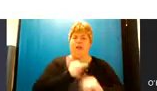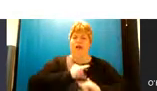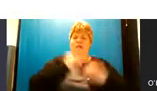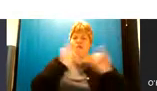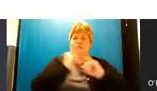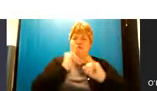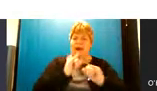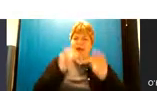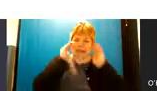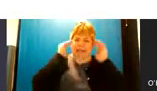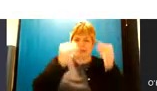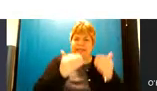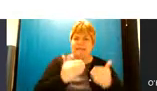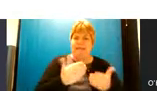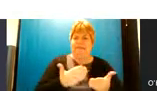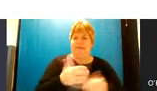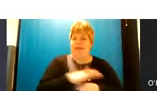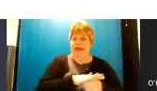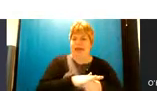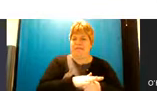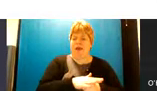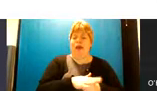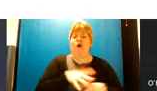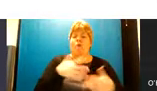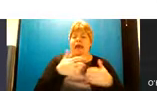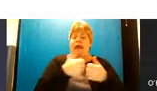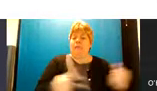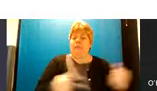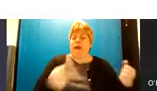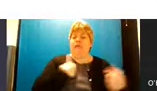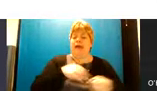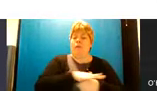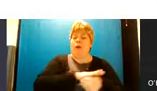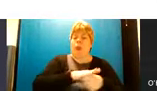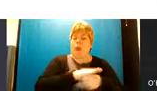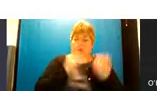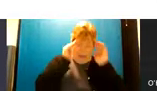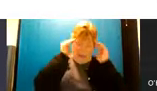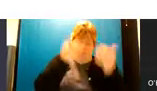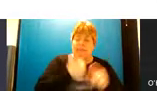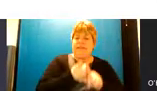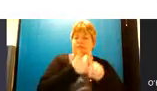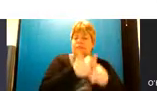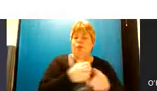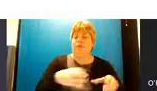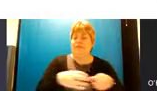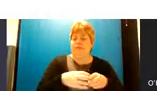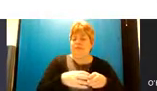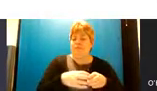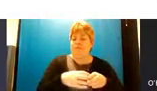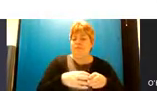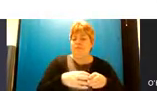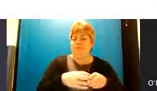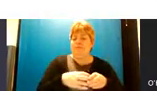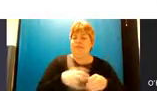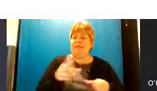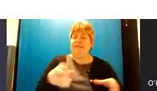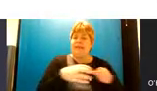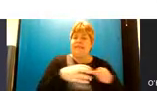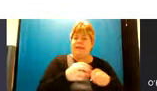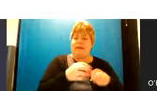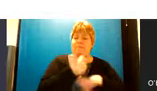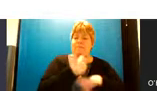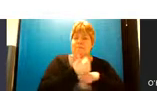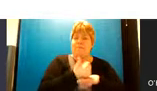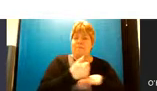an intensive end well we're expanding our local intensive support teams um these these teams are in place